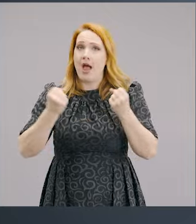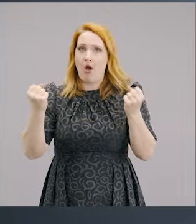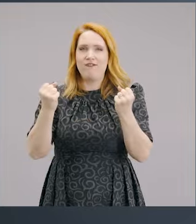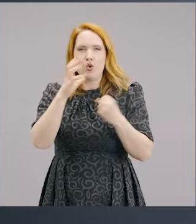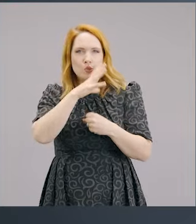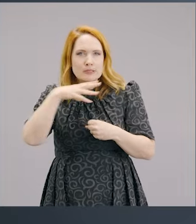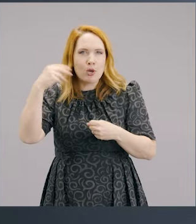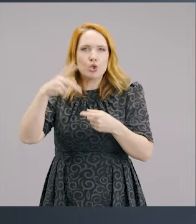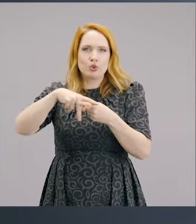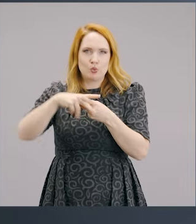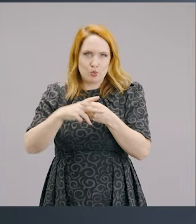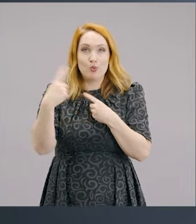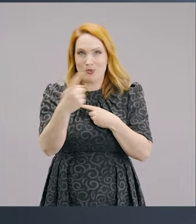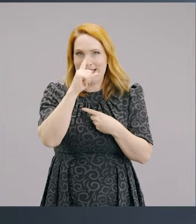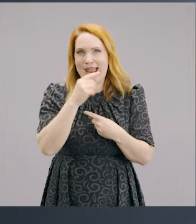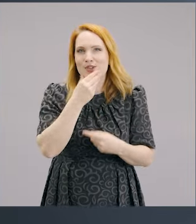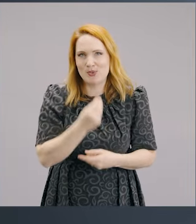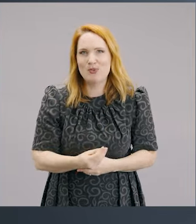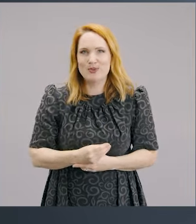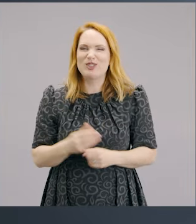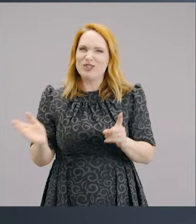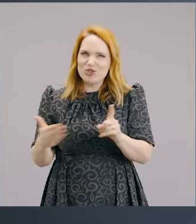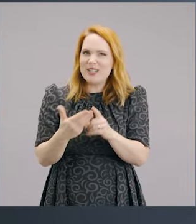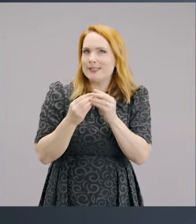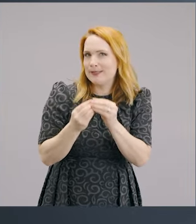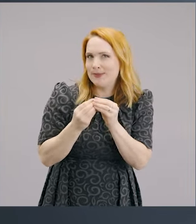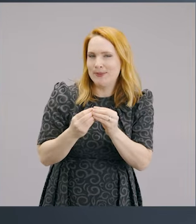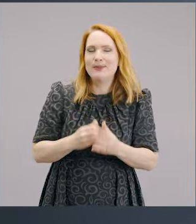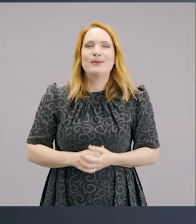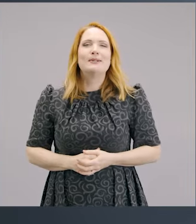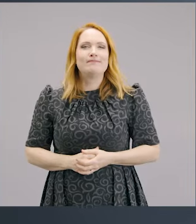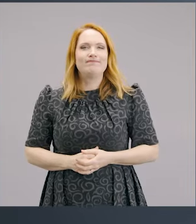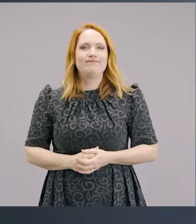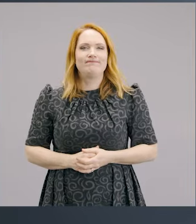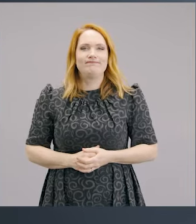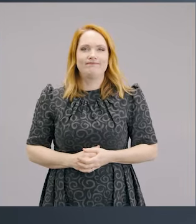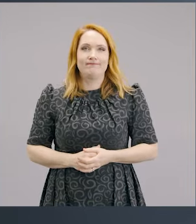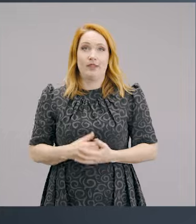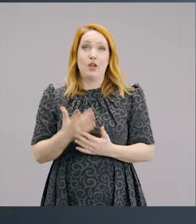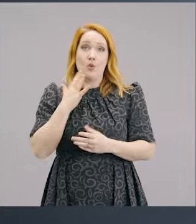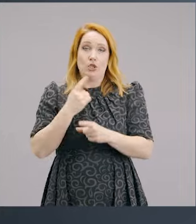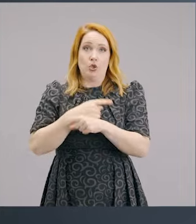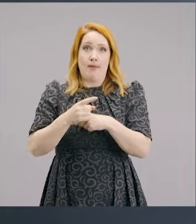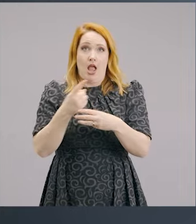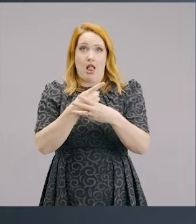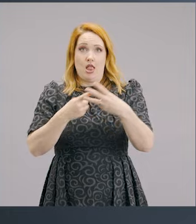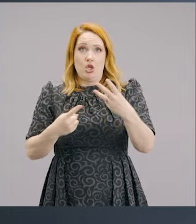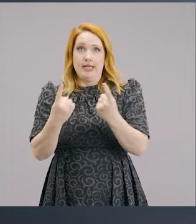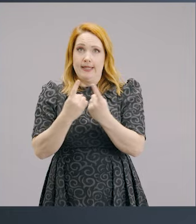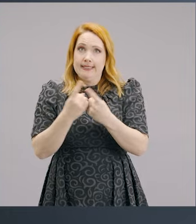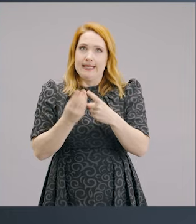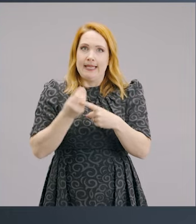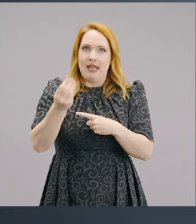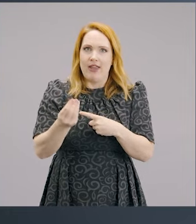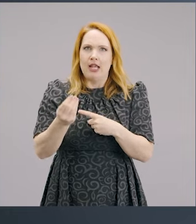spiritual weapon. Have you ever noticed that there is something that happens inside when we talk about any of these three things?